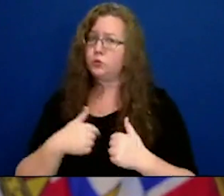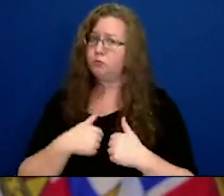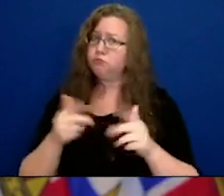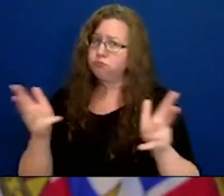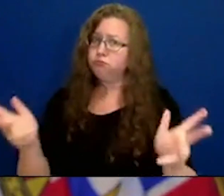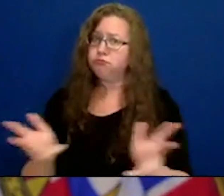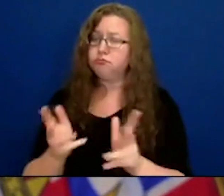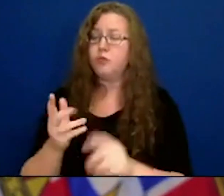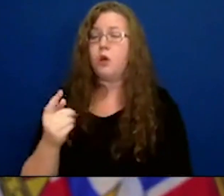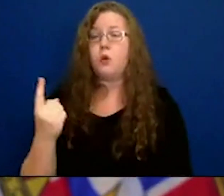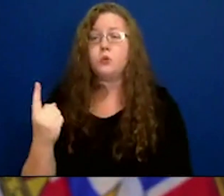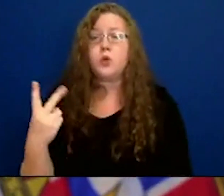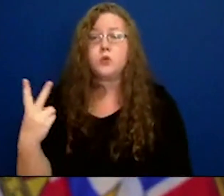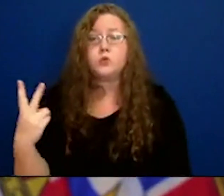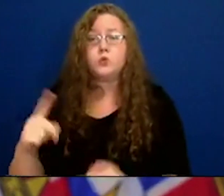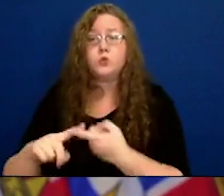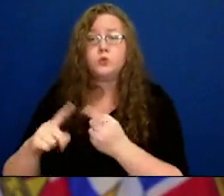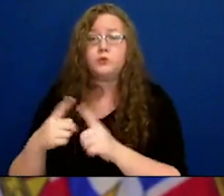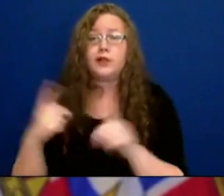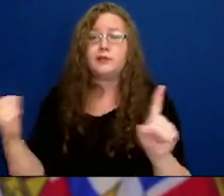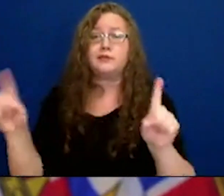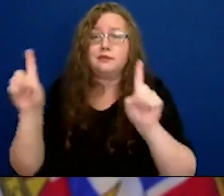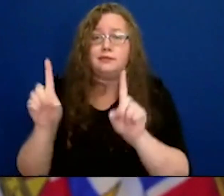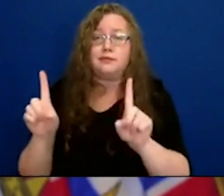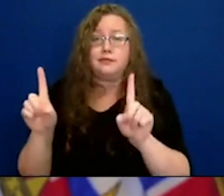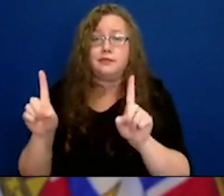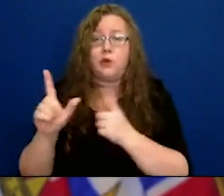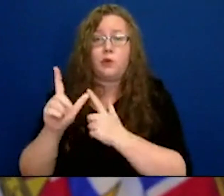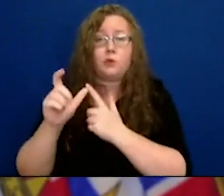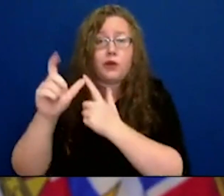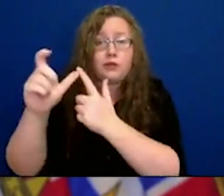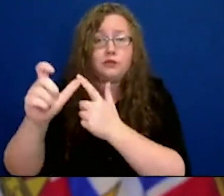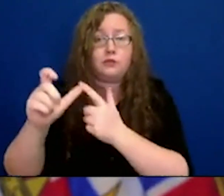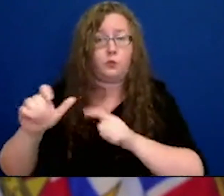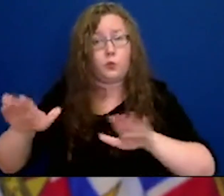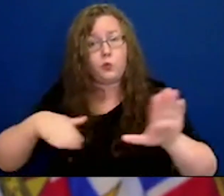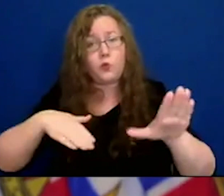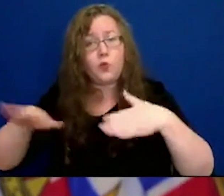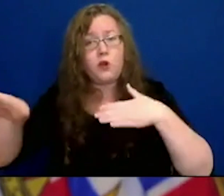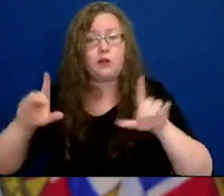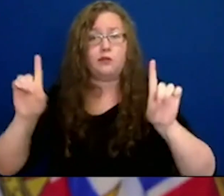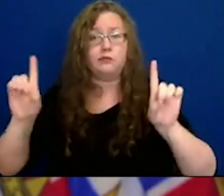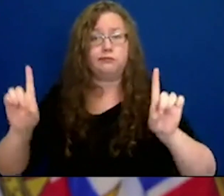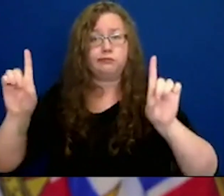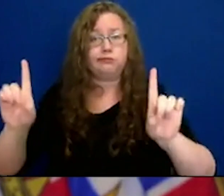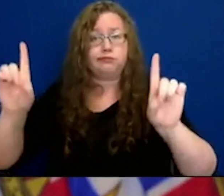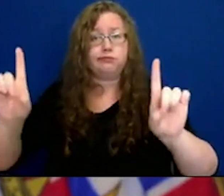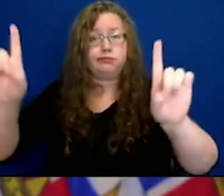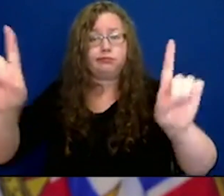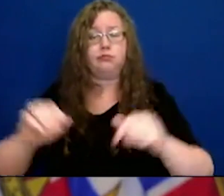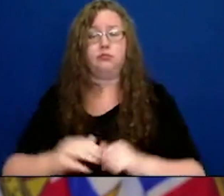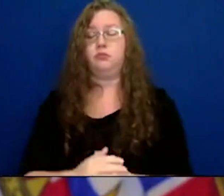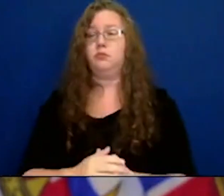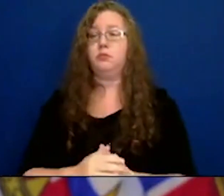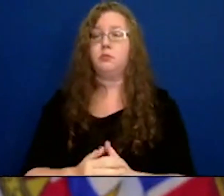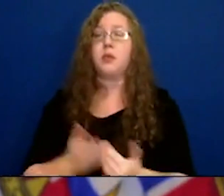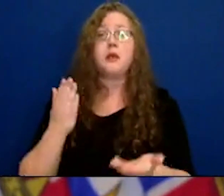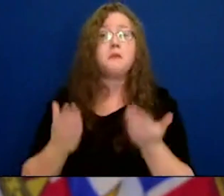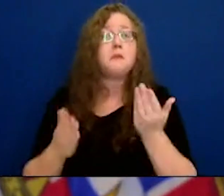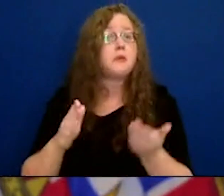one or two of your friends, go for a run, go for a walk. There are those sports like tennis, like